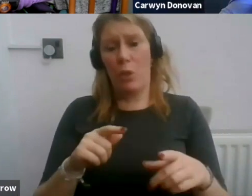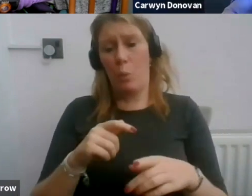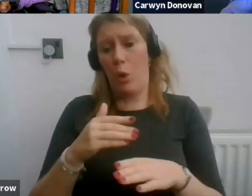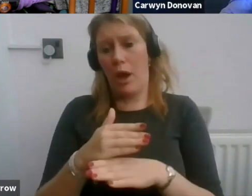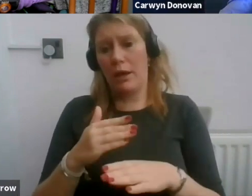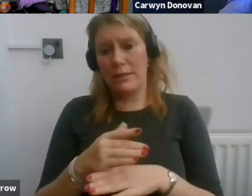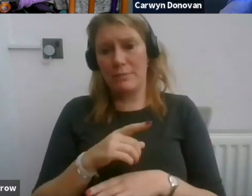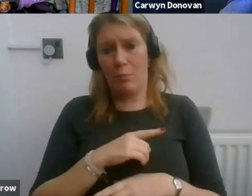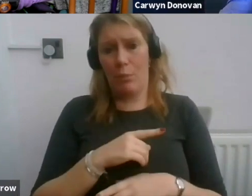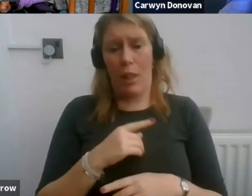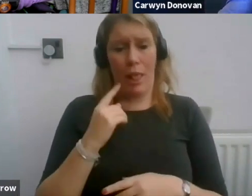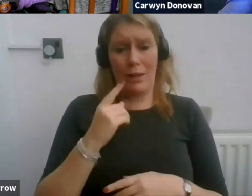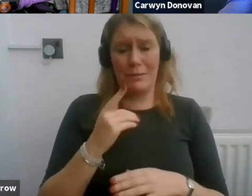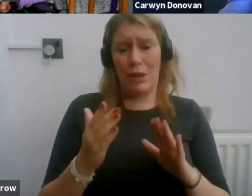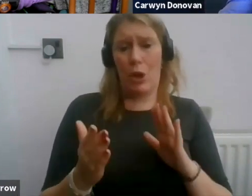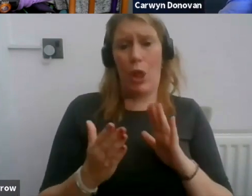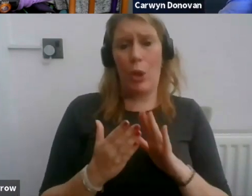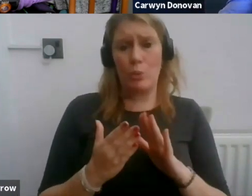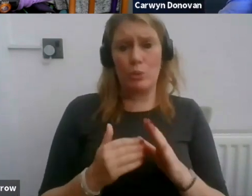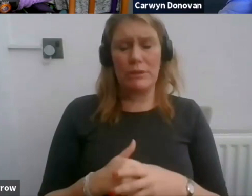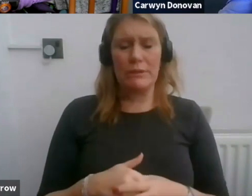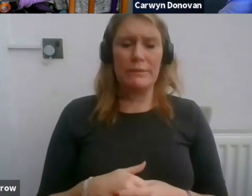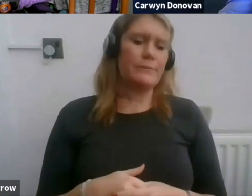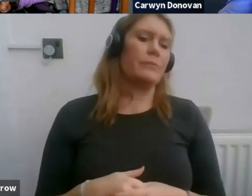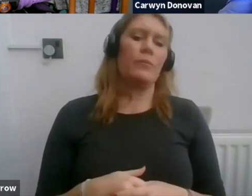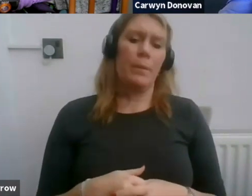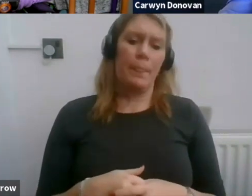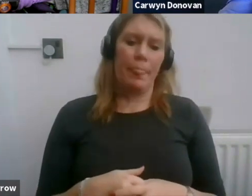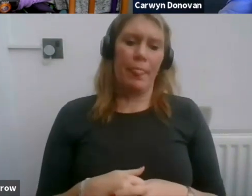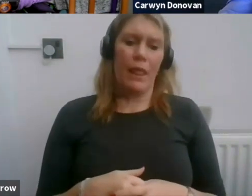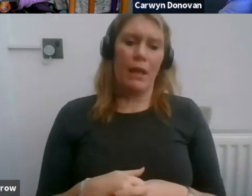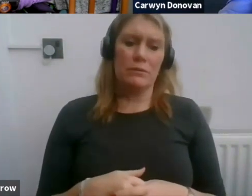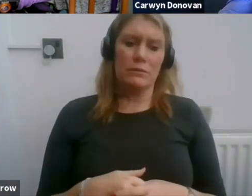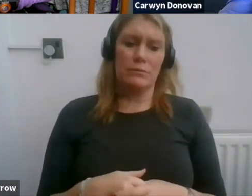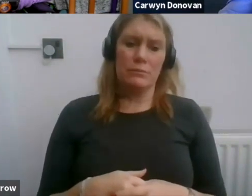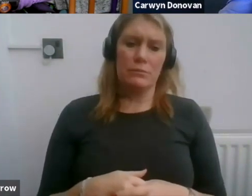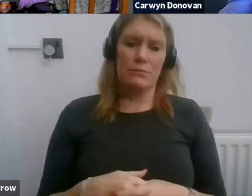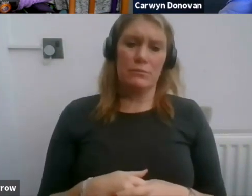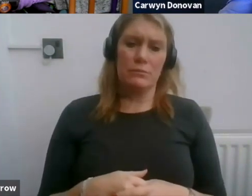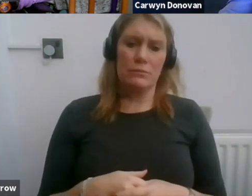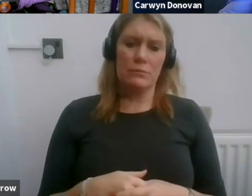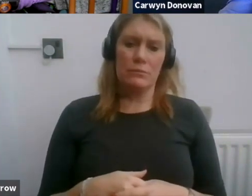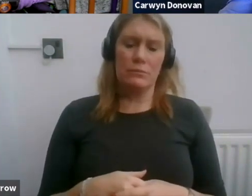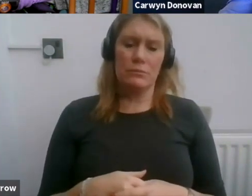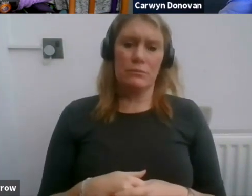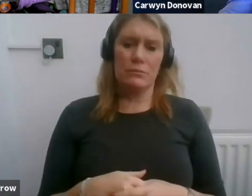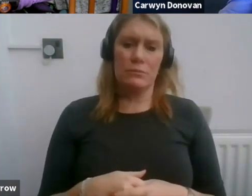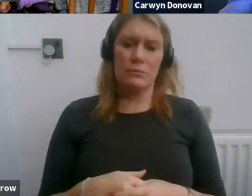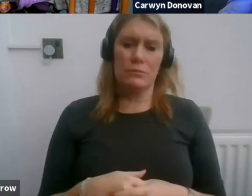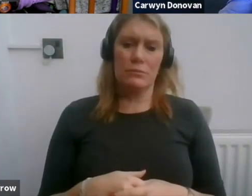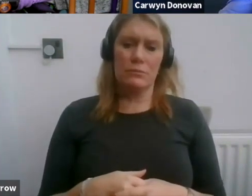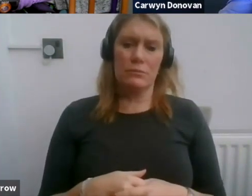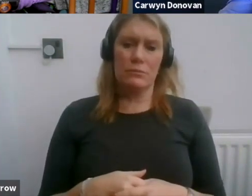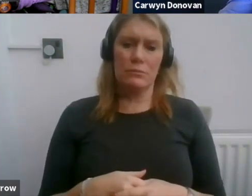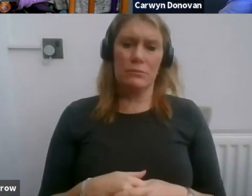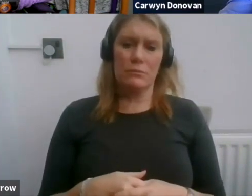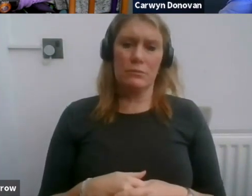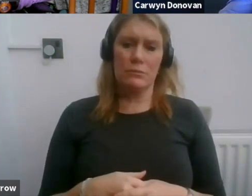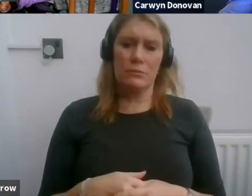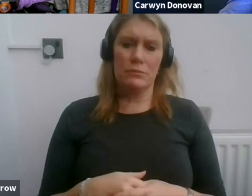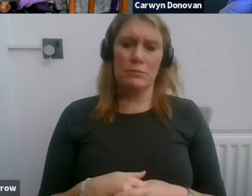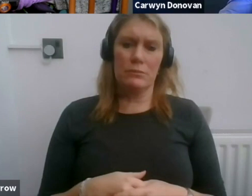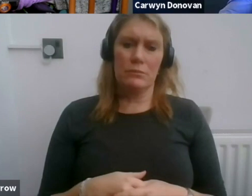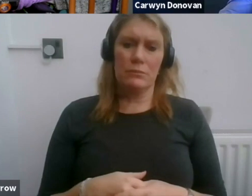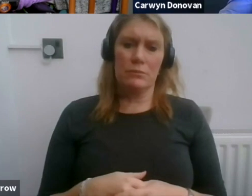London. But it has changed over the last year. It's a pleasure. I'm not sure I'd be able to join you if it